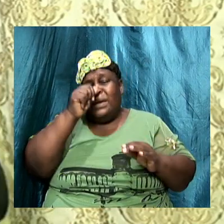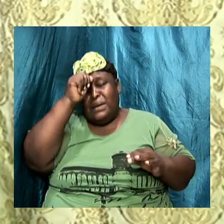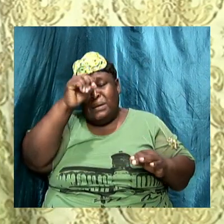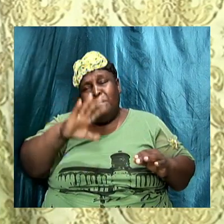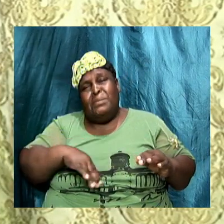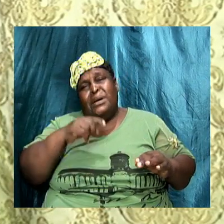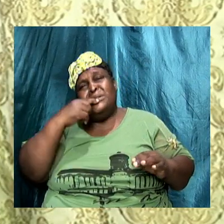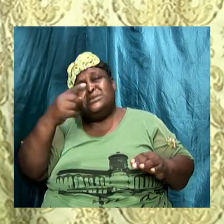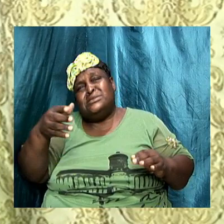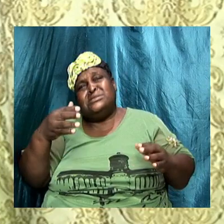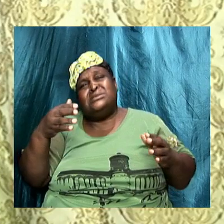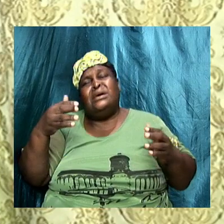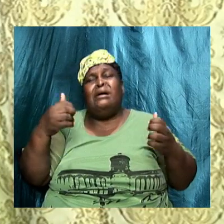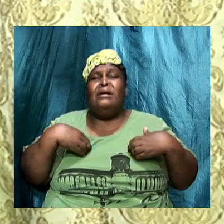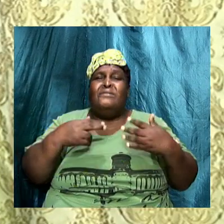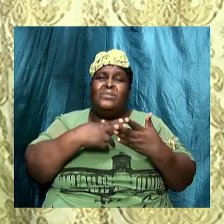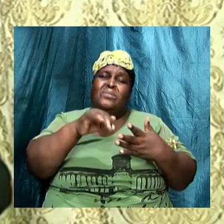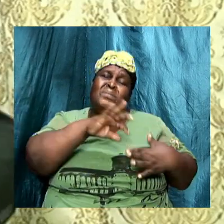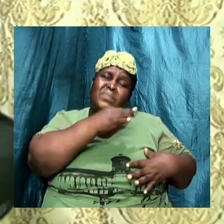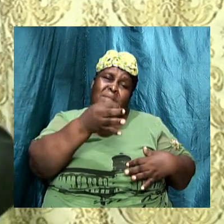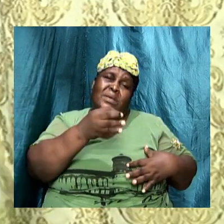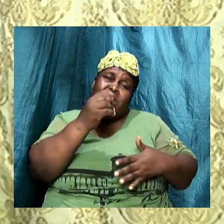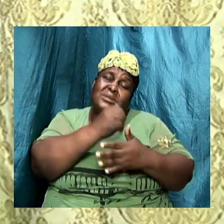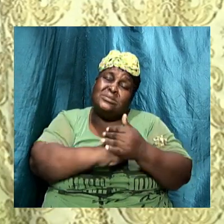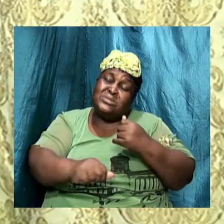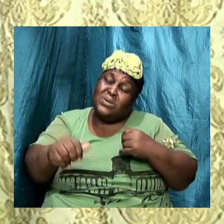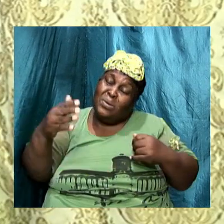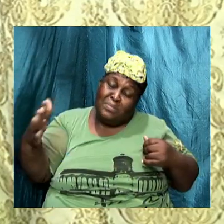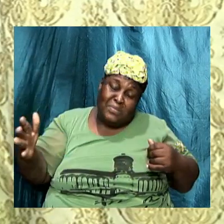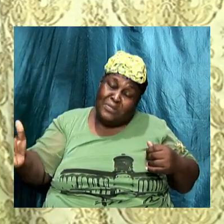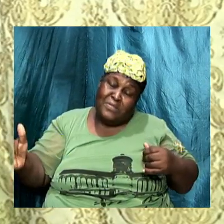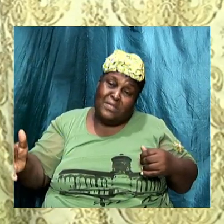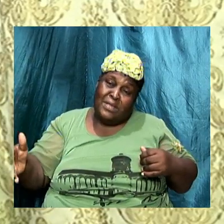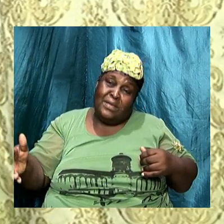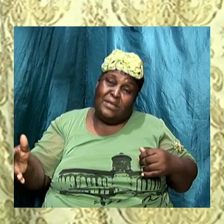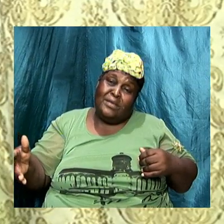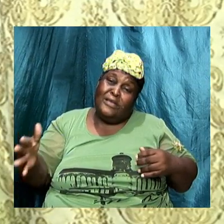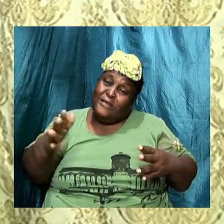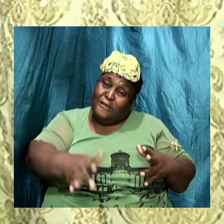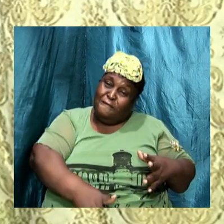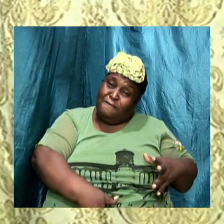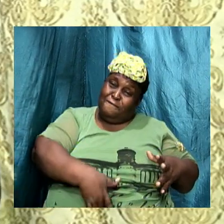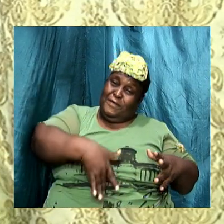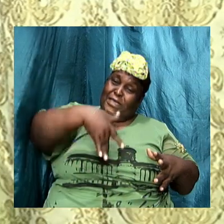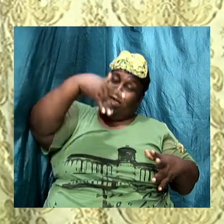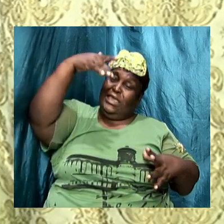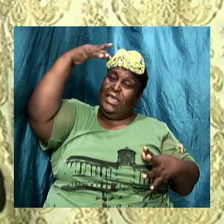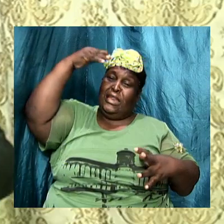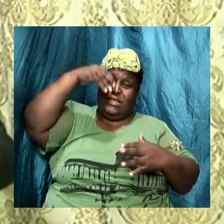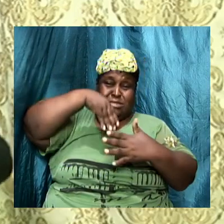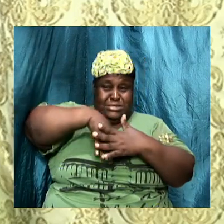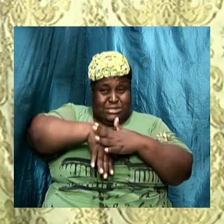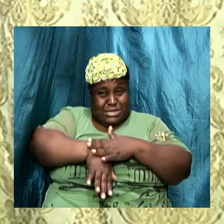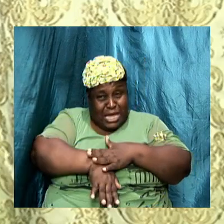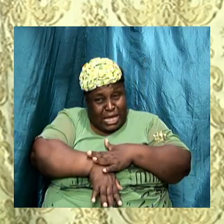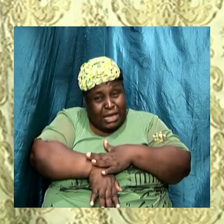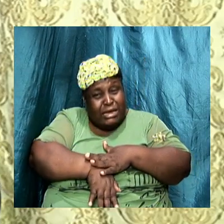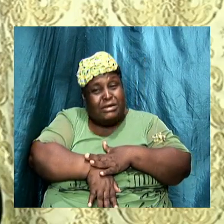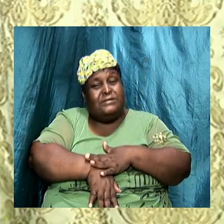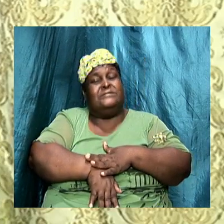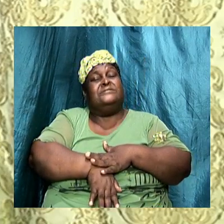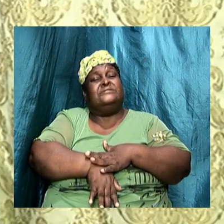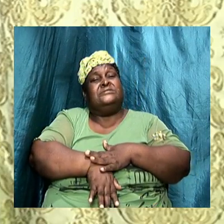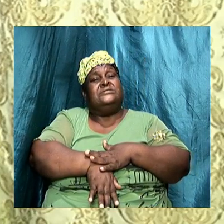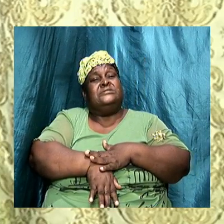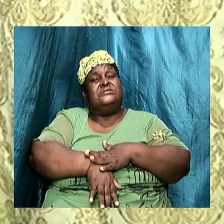must be something tangible even though you can't see it I want you understand I can't see but I can feel it